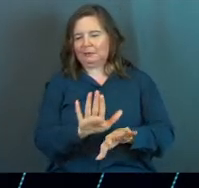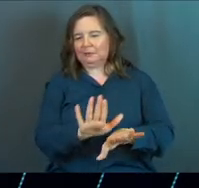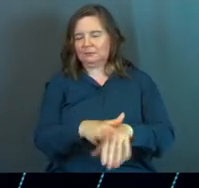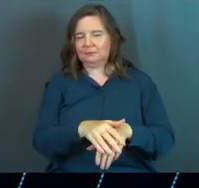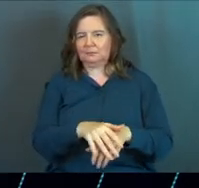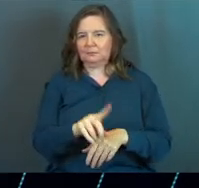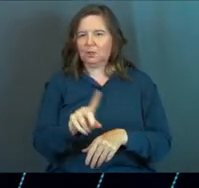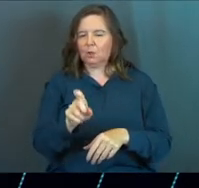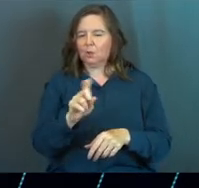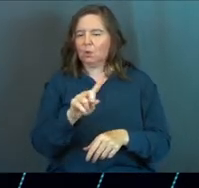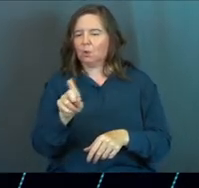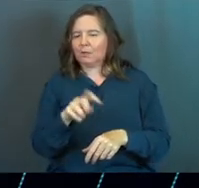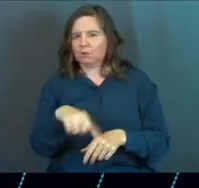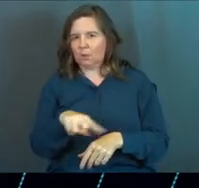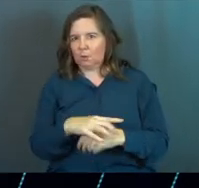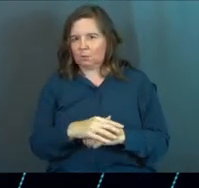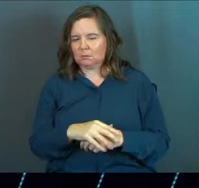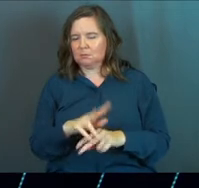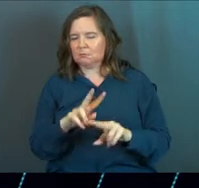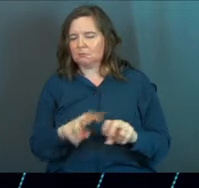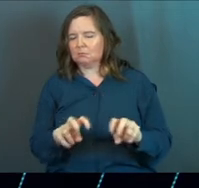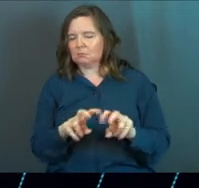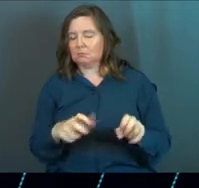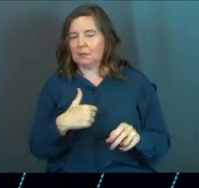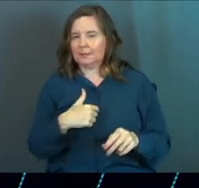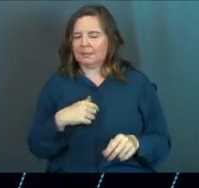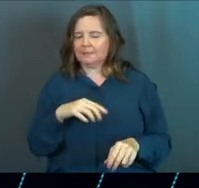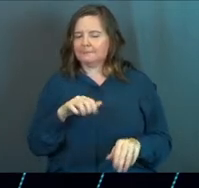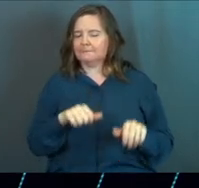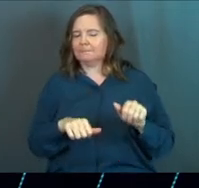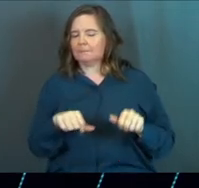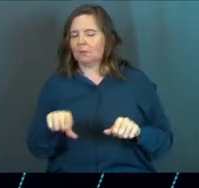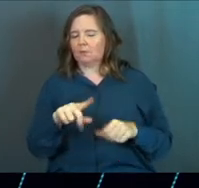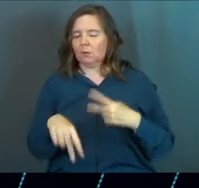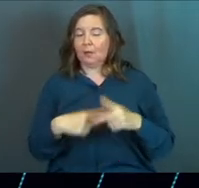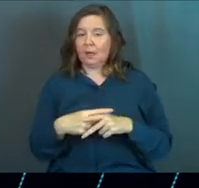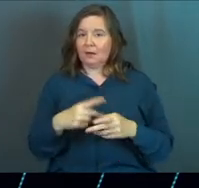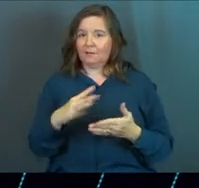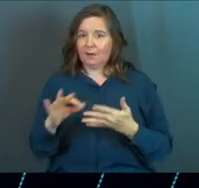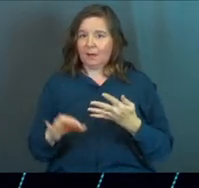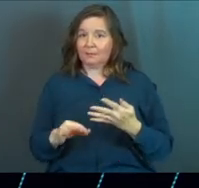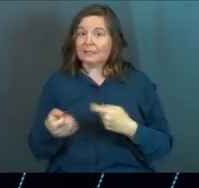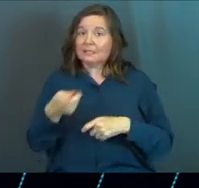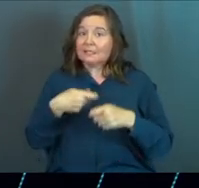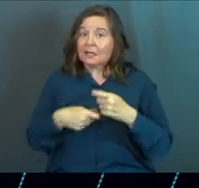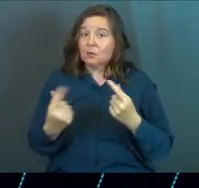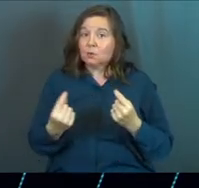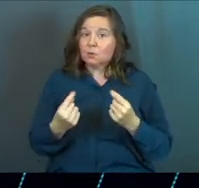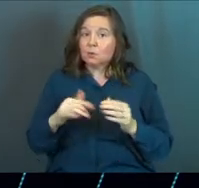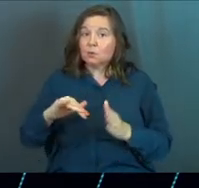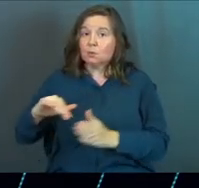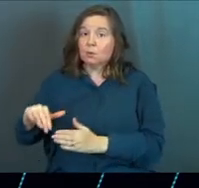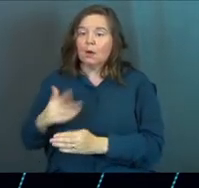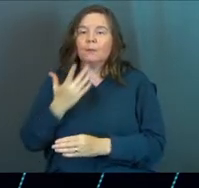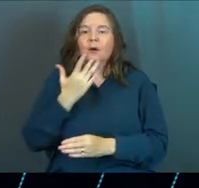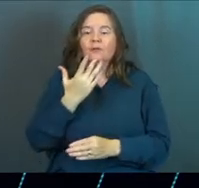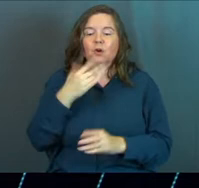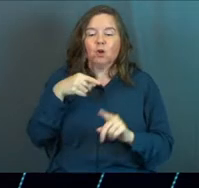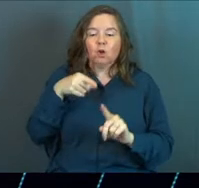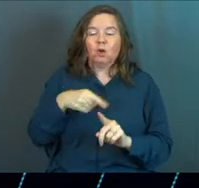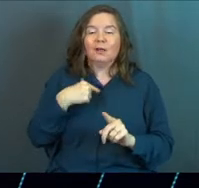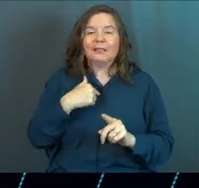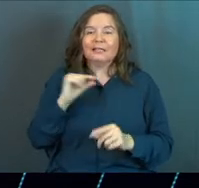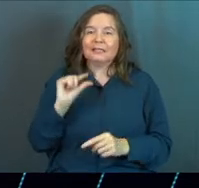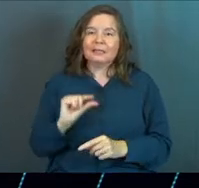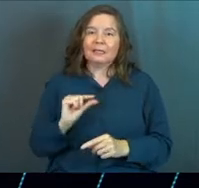Question those, right? Be skeptical of those kinds of options. Instead, what should you prefer? Prefer